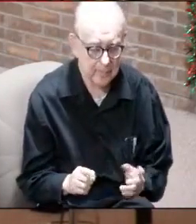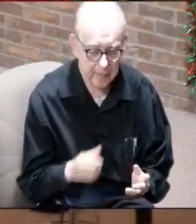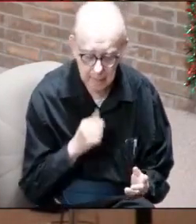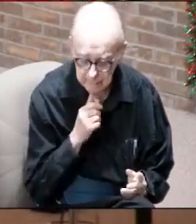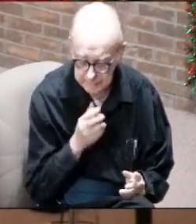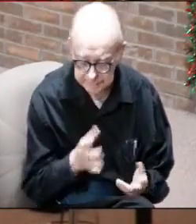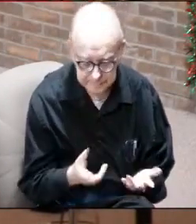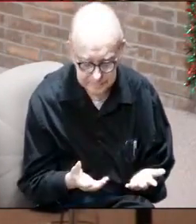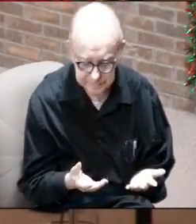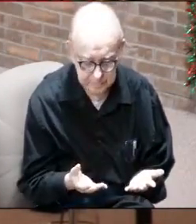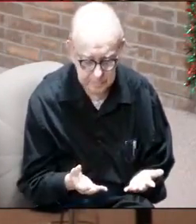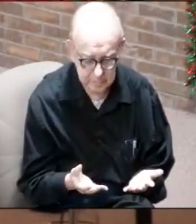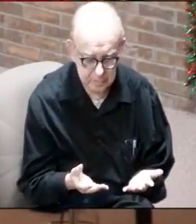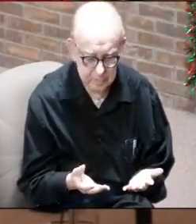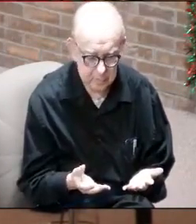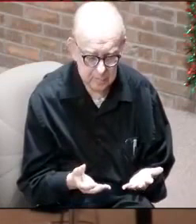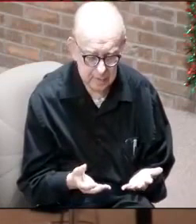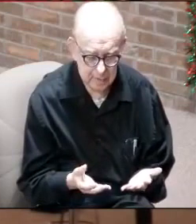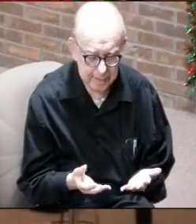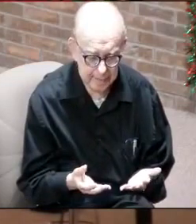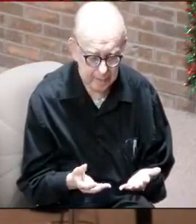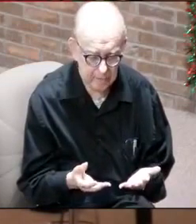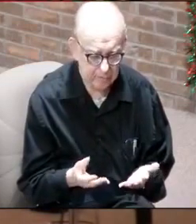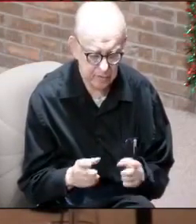there. It's just Semetics.